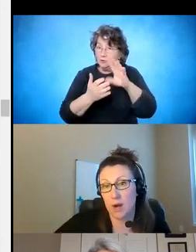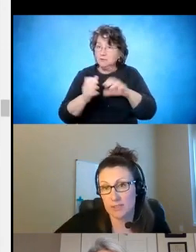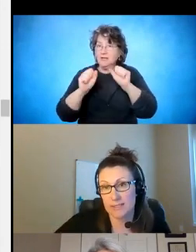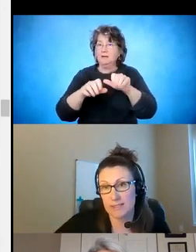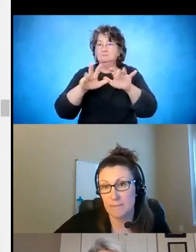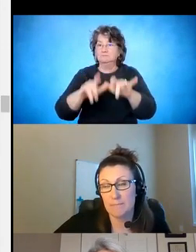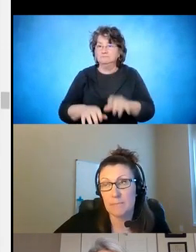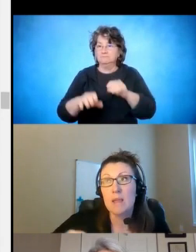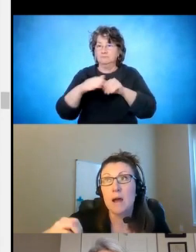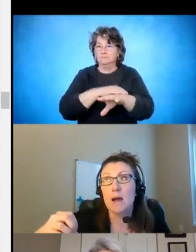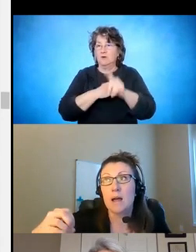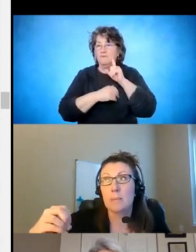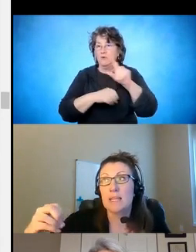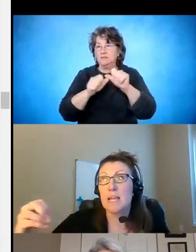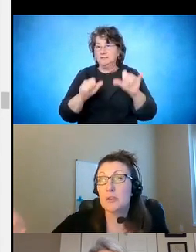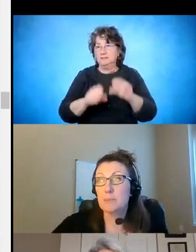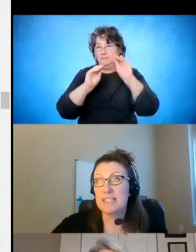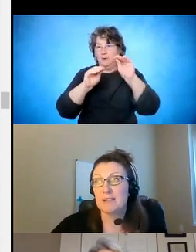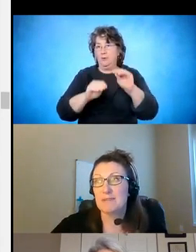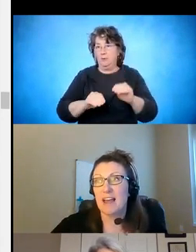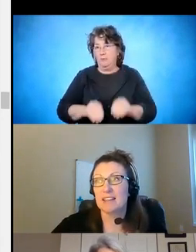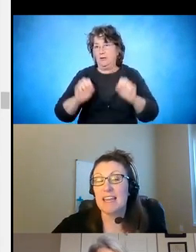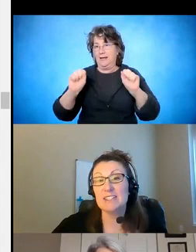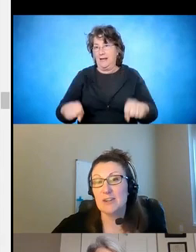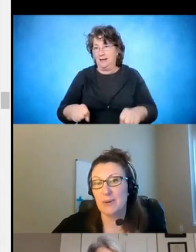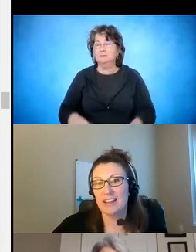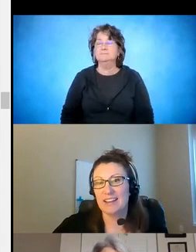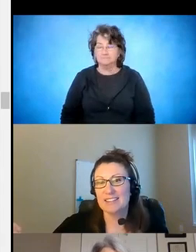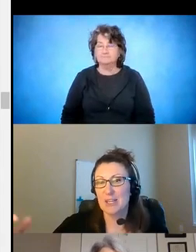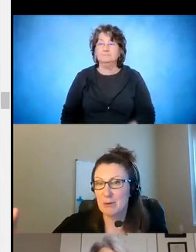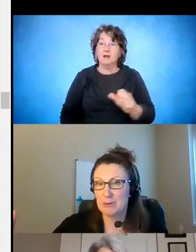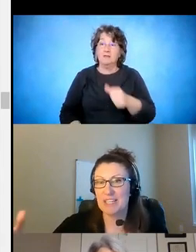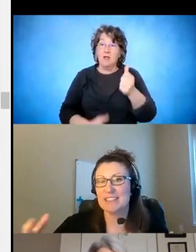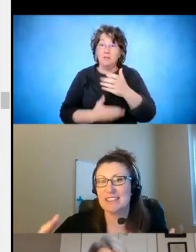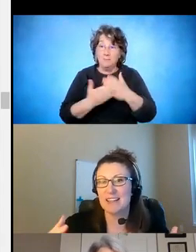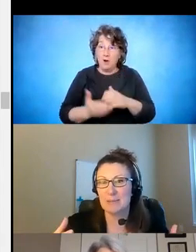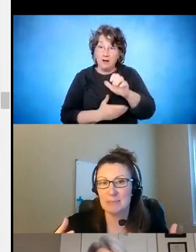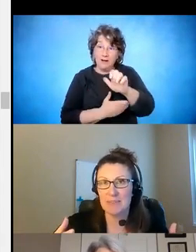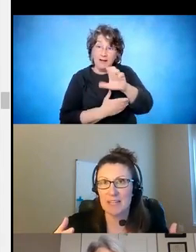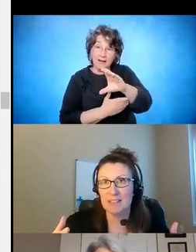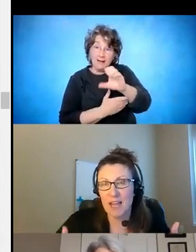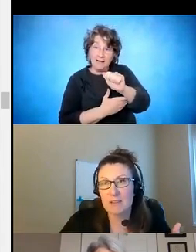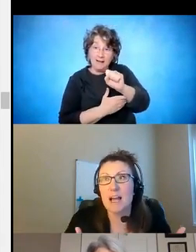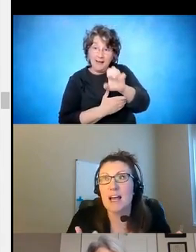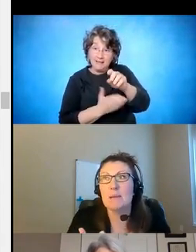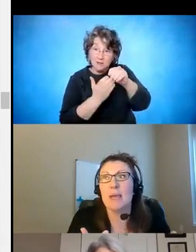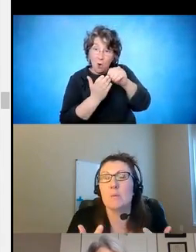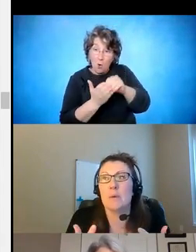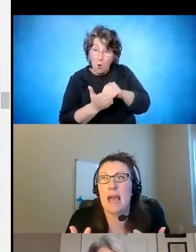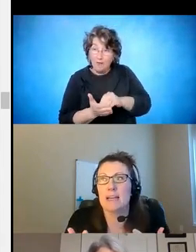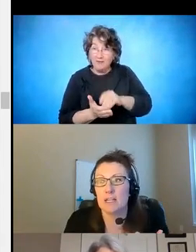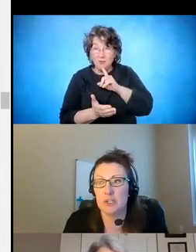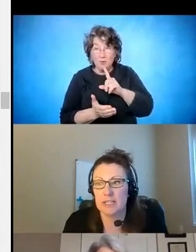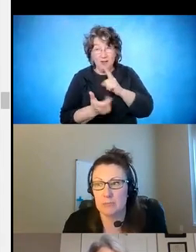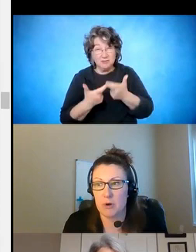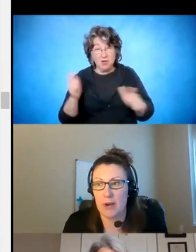into our system. The other piece of that case noting is huge. It's a lot of time, and when